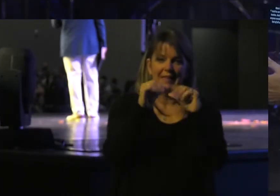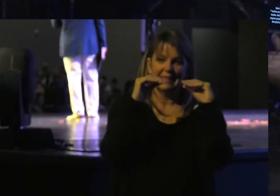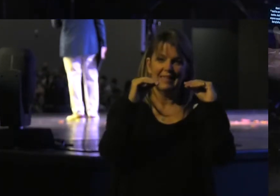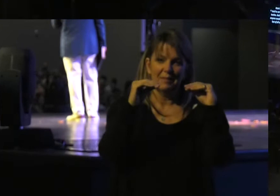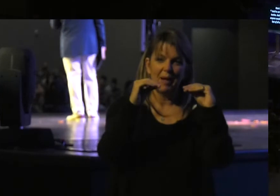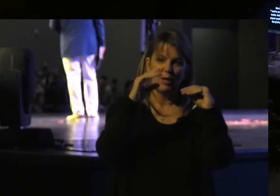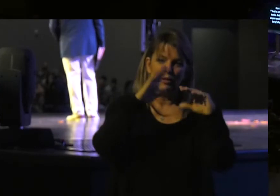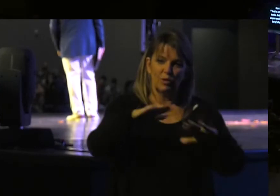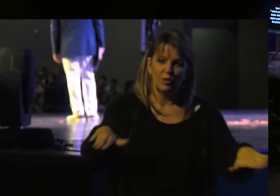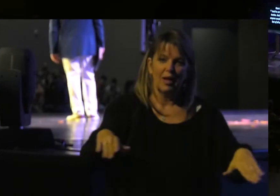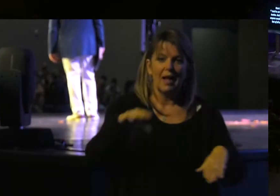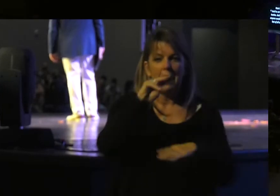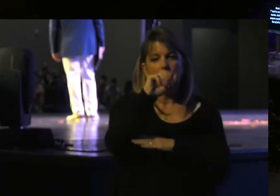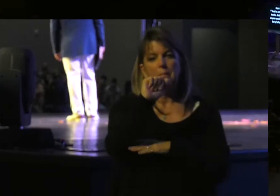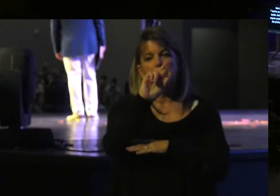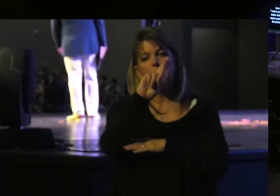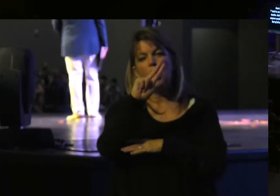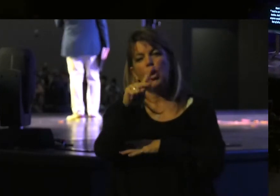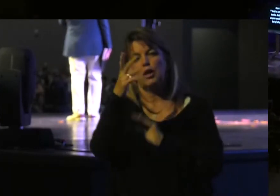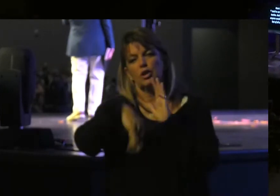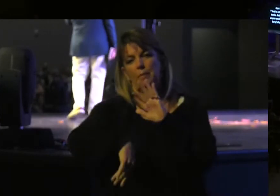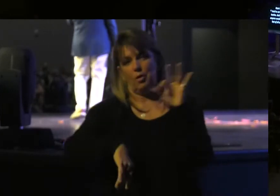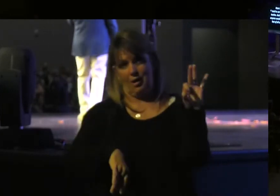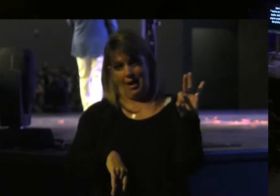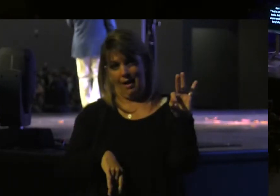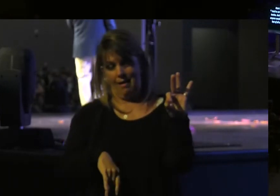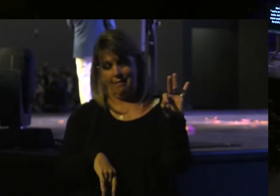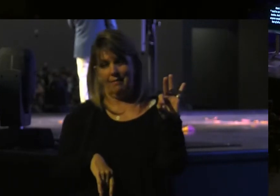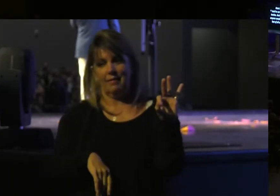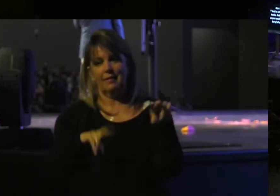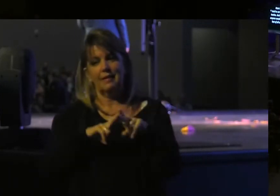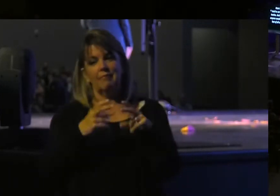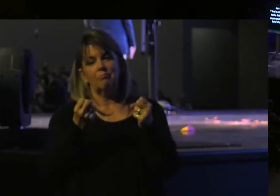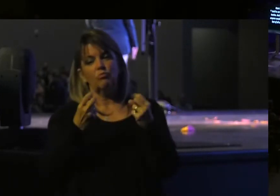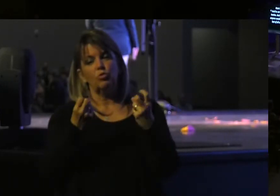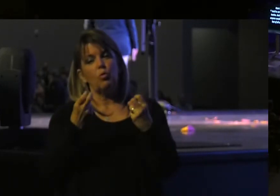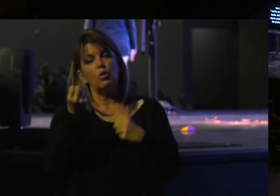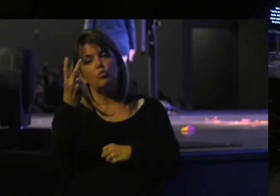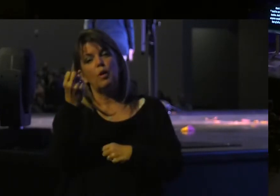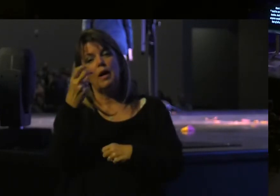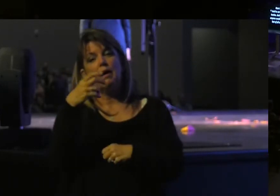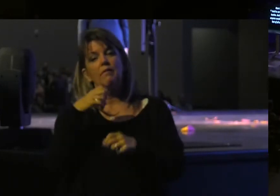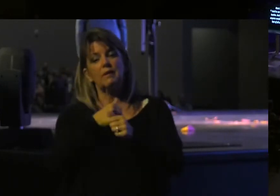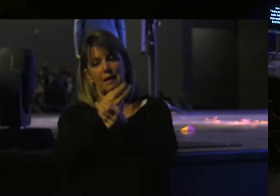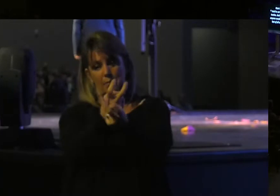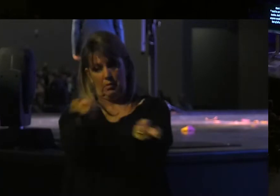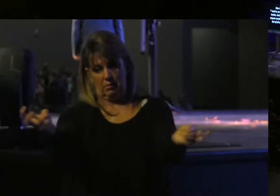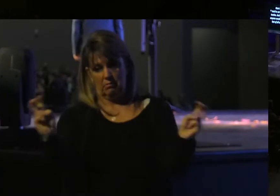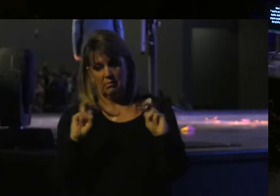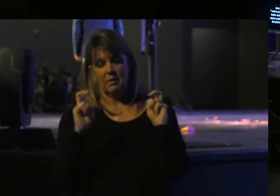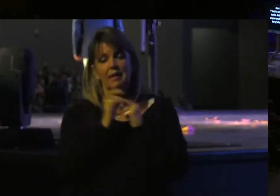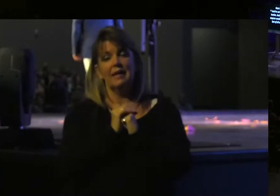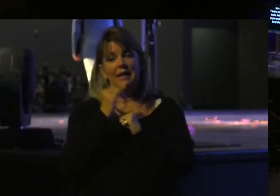children I think about Mark chapter 9 And he sat down And called the 12 And said if anyone Would be first He must be last Of all And